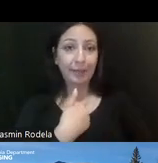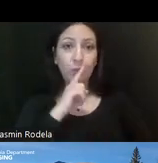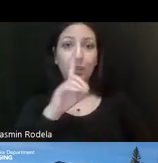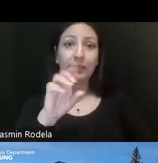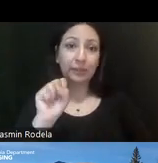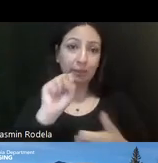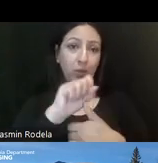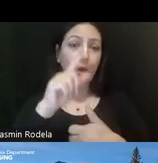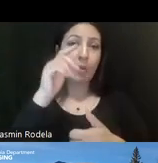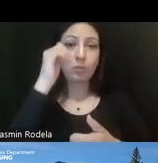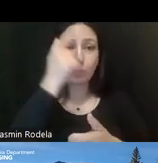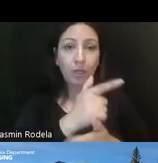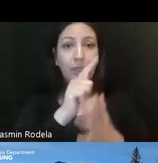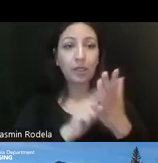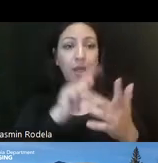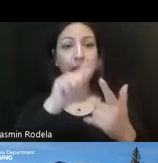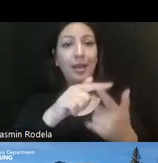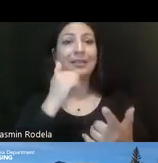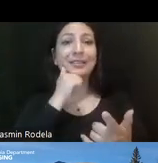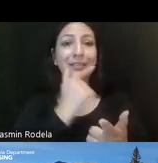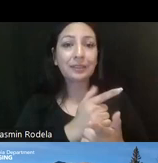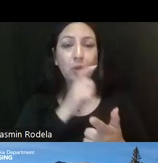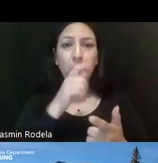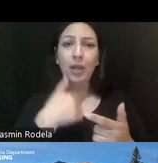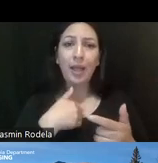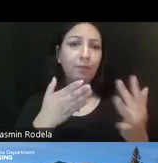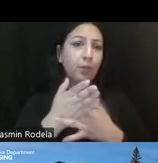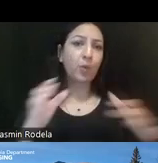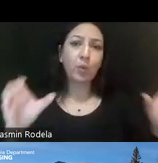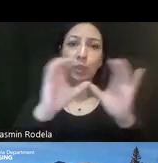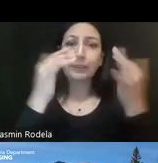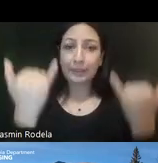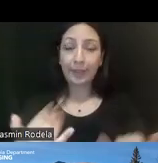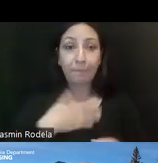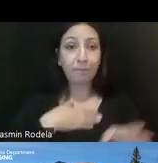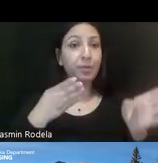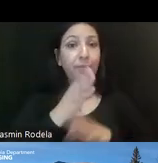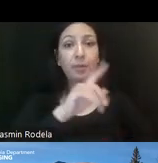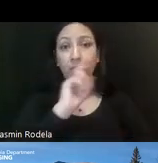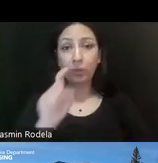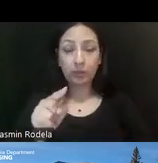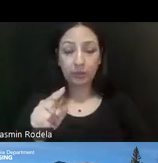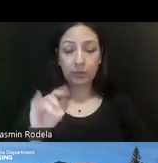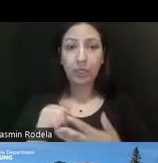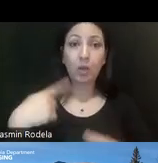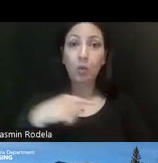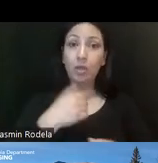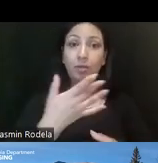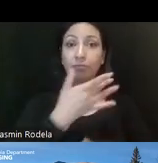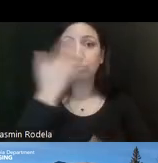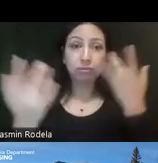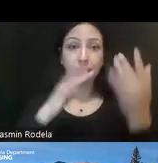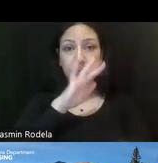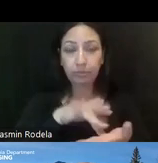brother-in-law and a disabled sister who are going through a crisis right now. My main question is, we are the forgotten middle.